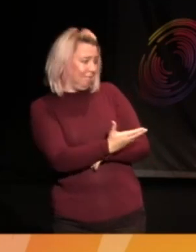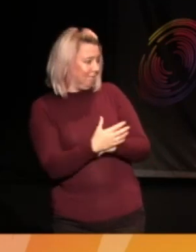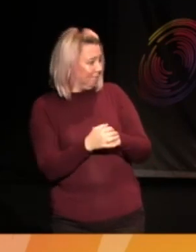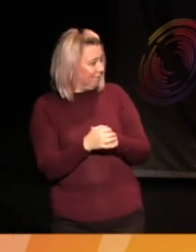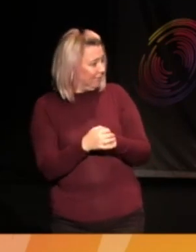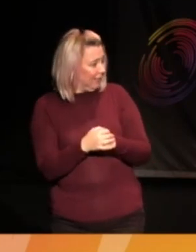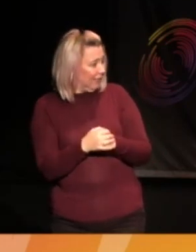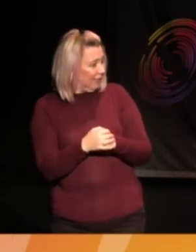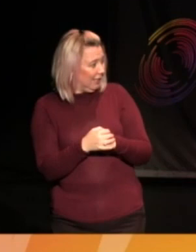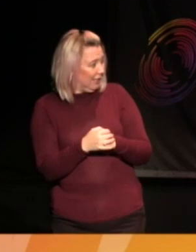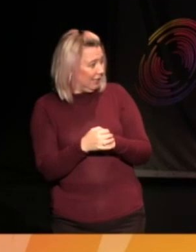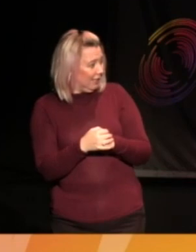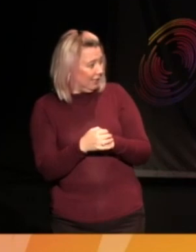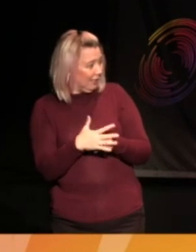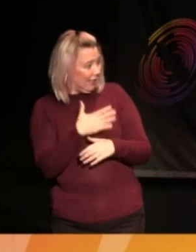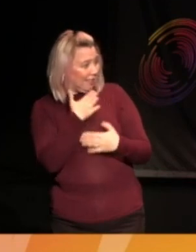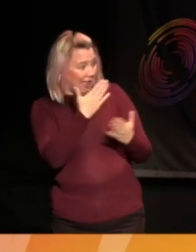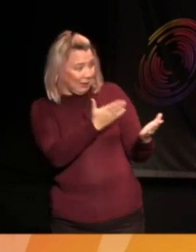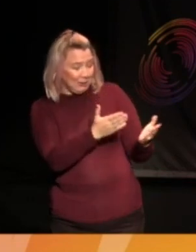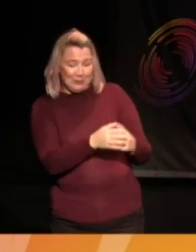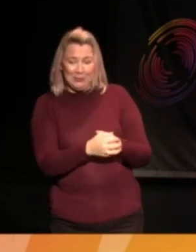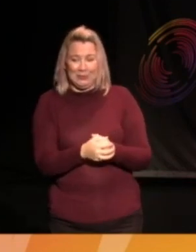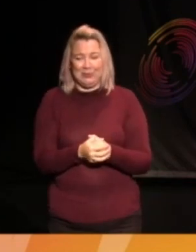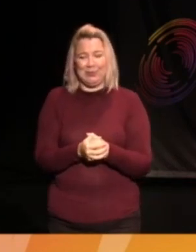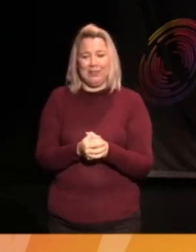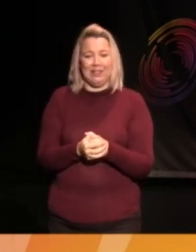And that's enough. You can go away again. Thank you.